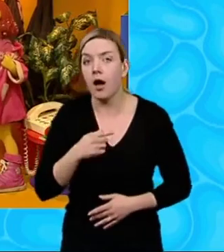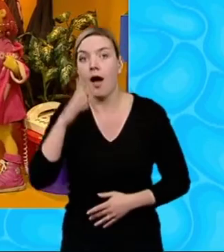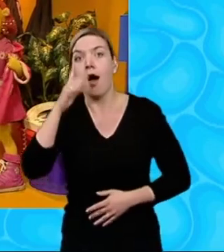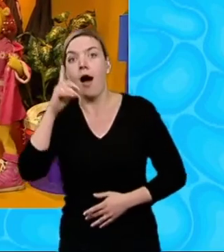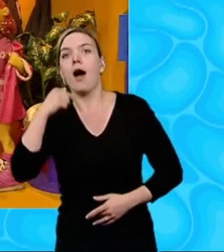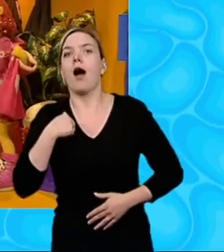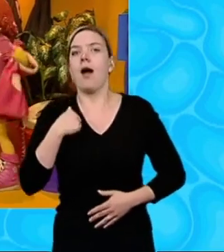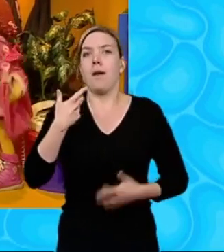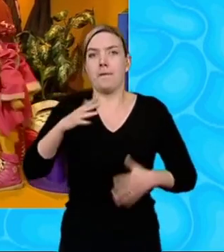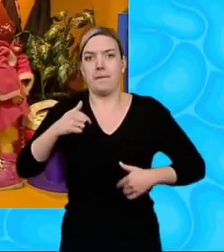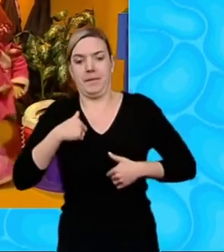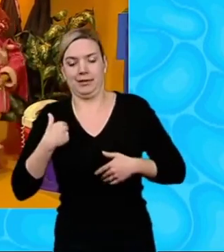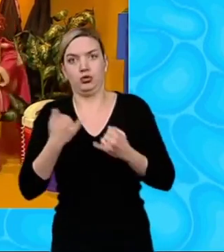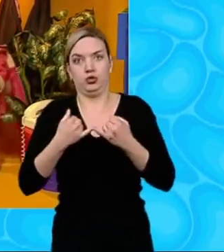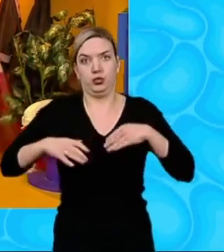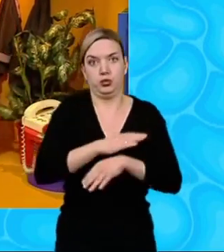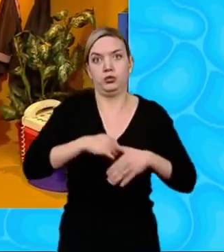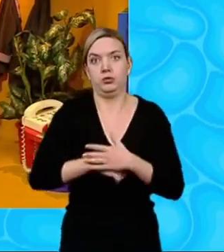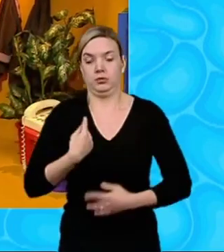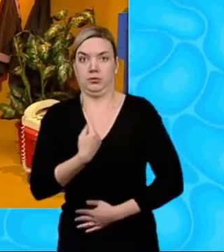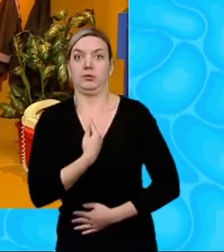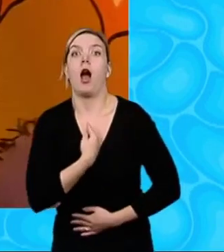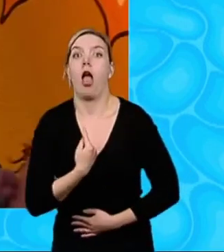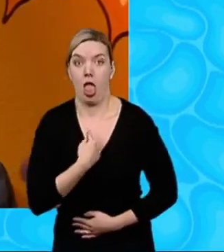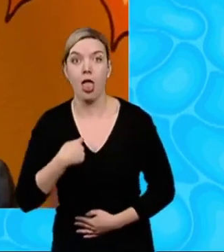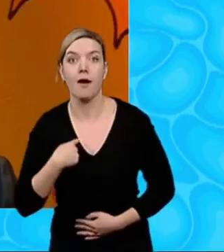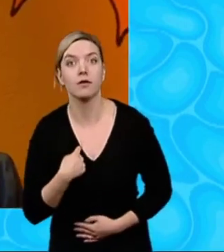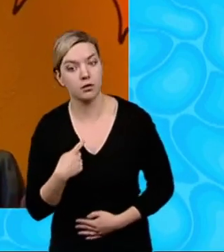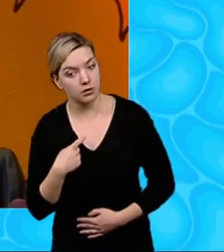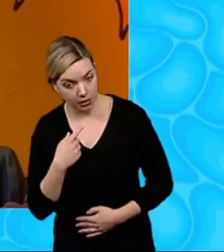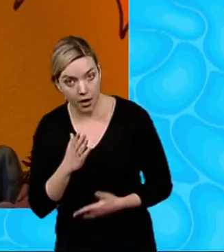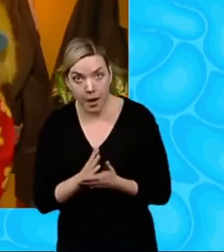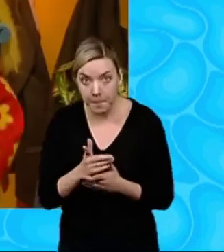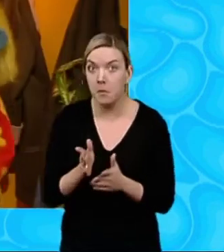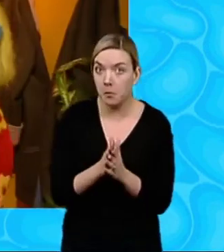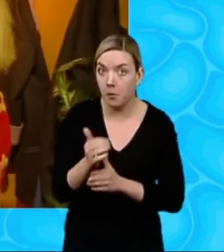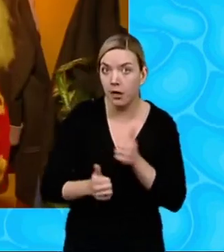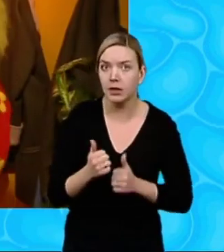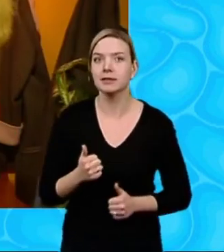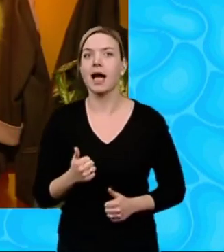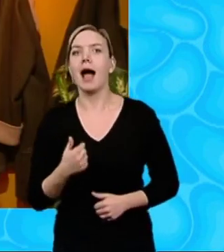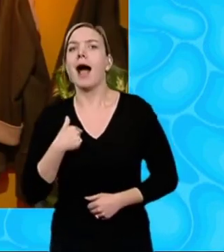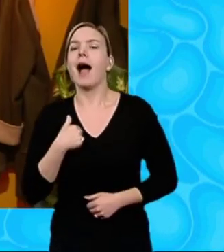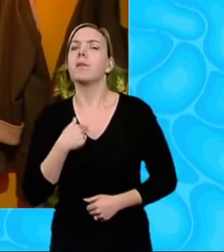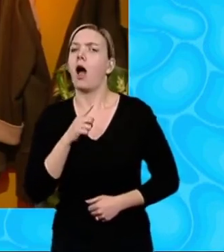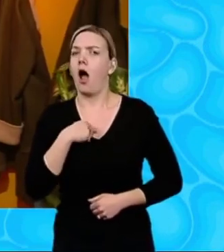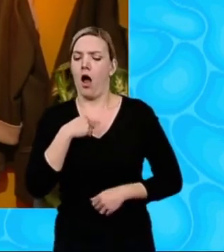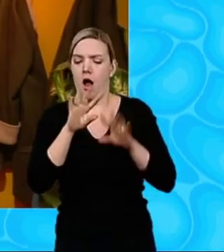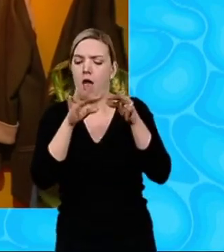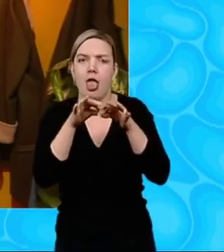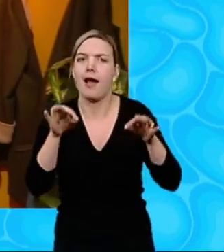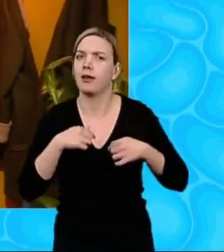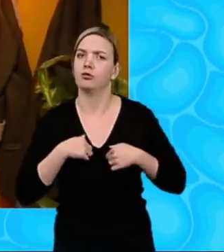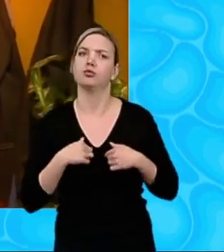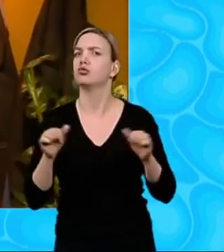put my shoes on all by myself today Oh, did you? Well done, Jay Thank you, yeah But I can't do the laces yet